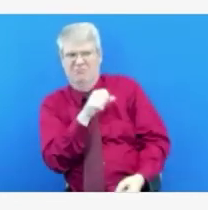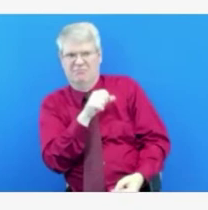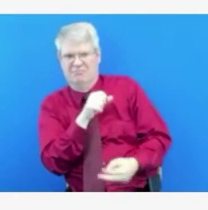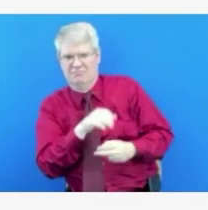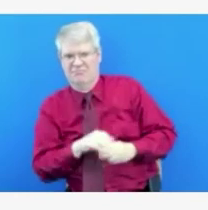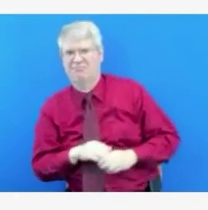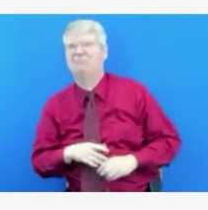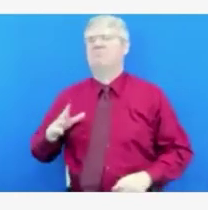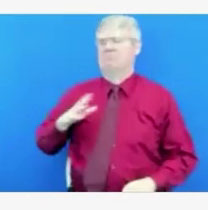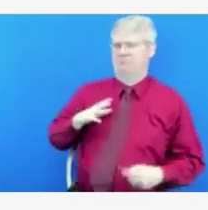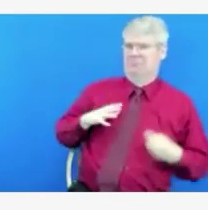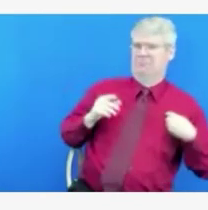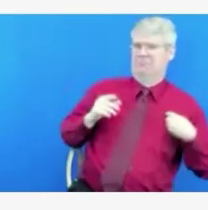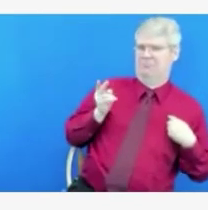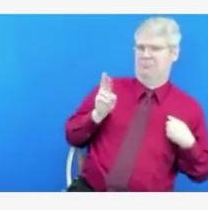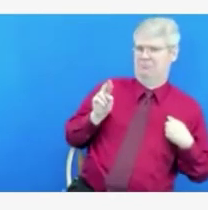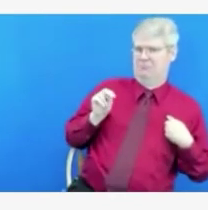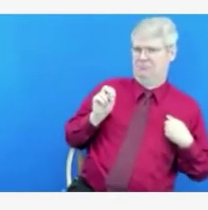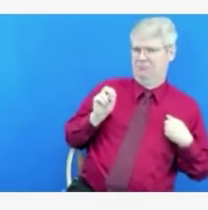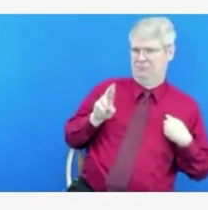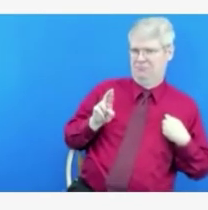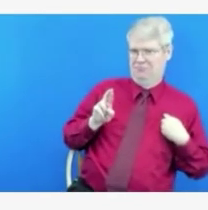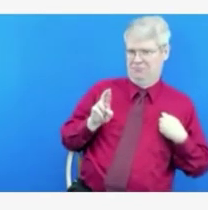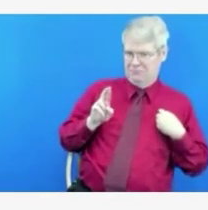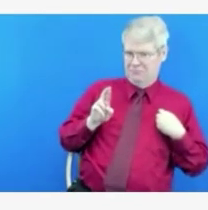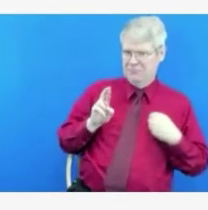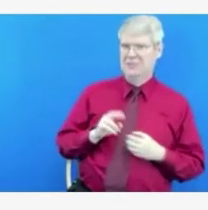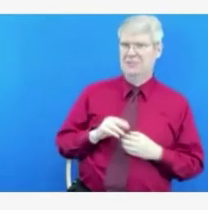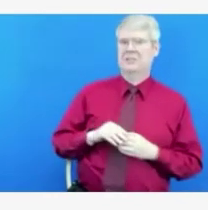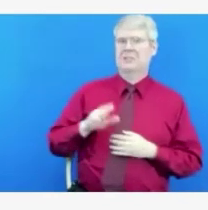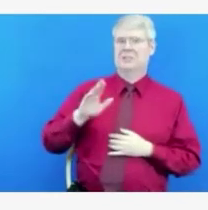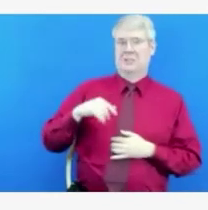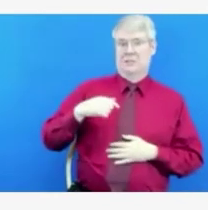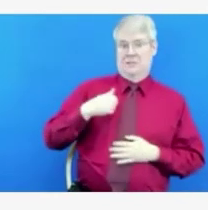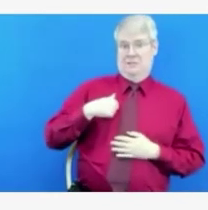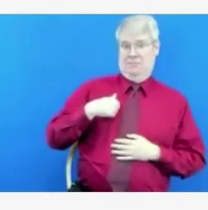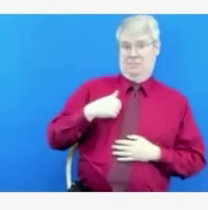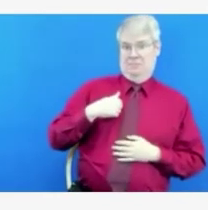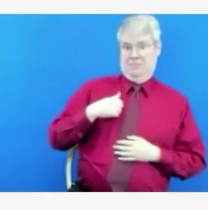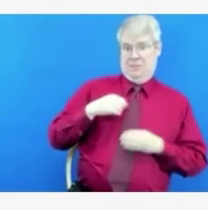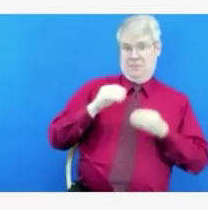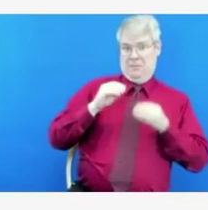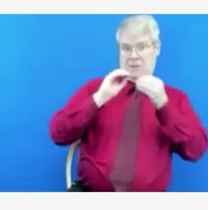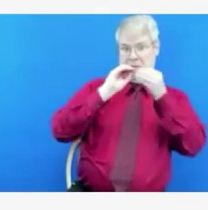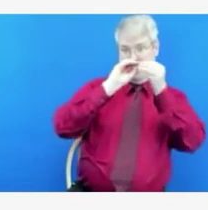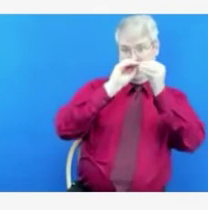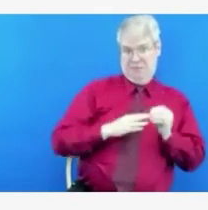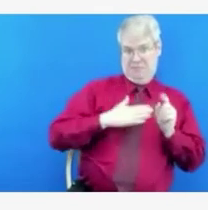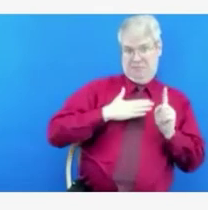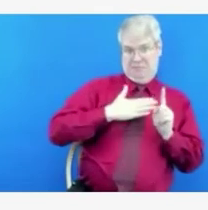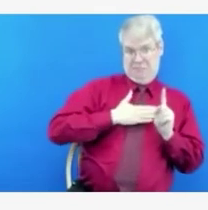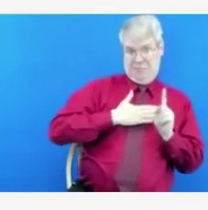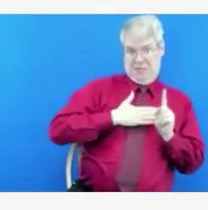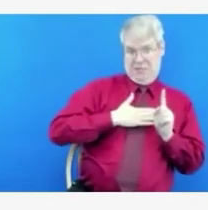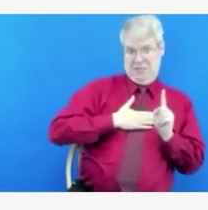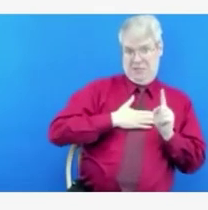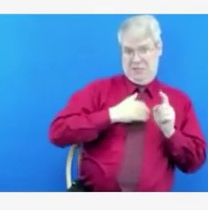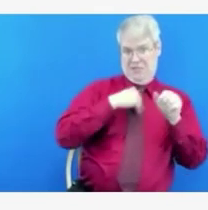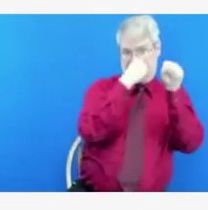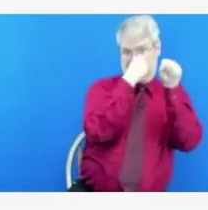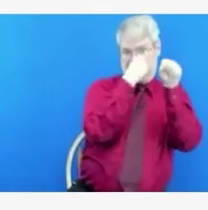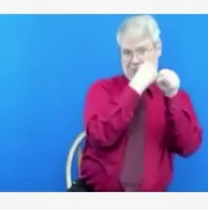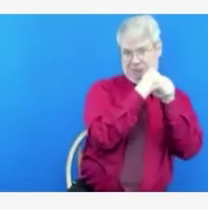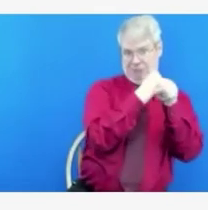the numbers part of it, and then I'll probably kick it back to Elkie or the director to talk about, you know, the impact on